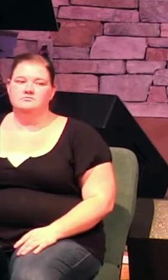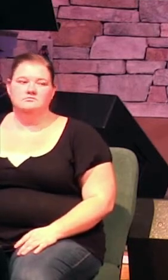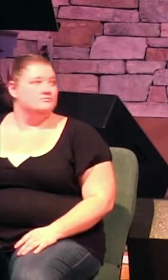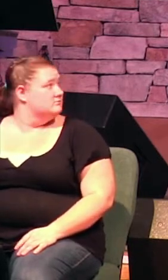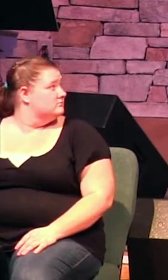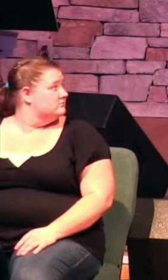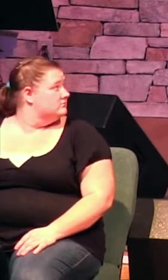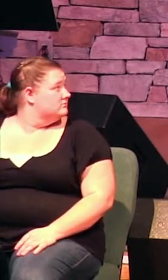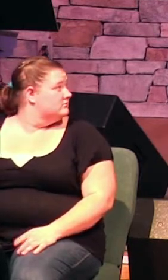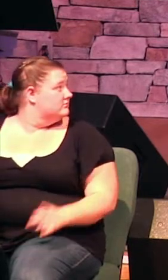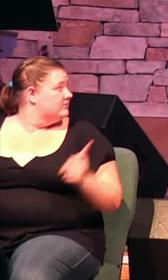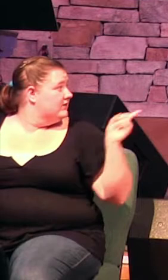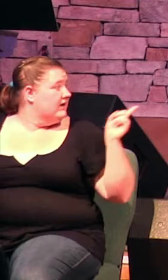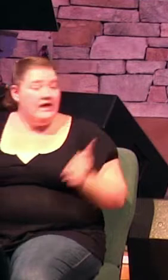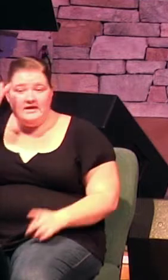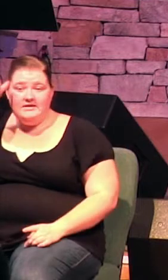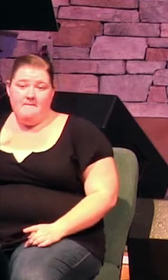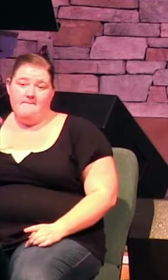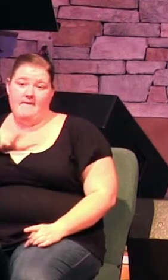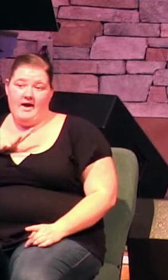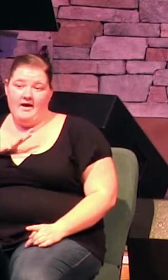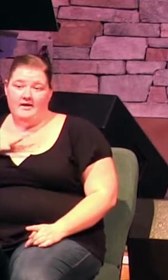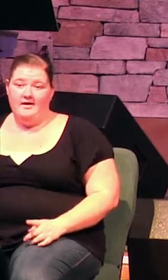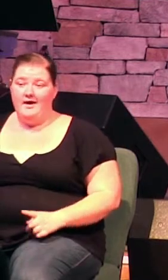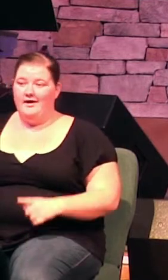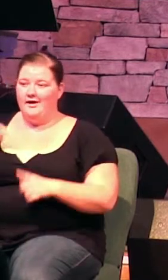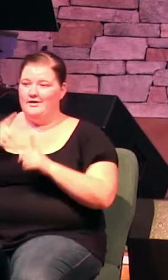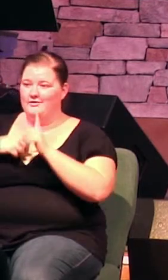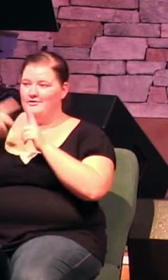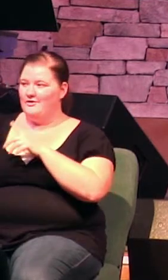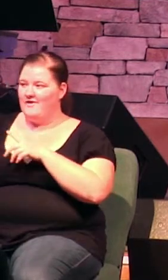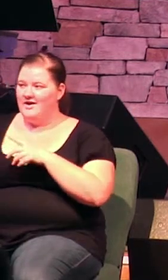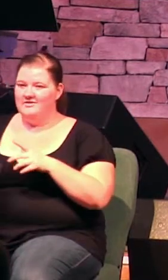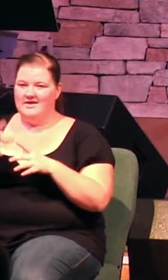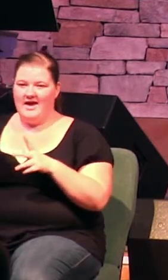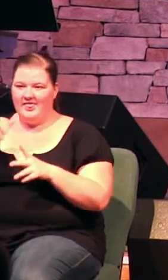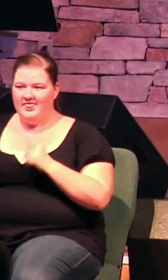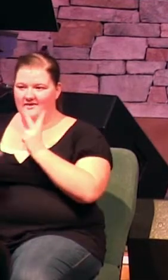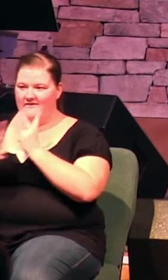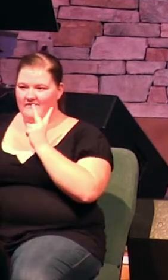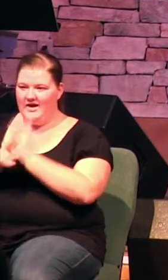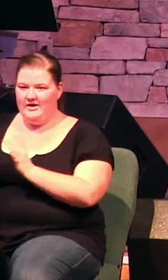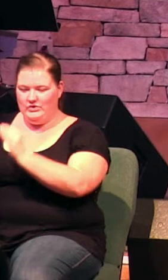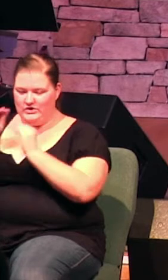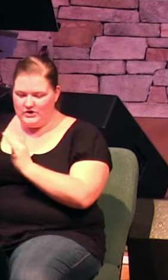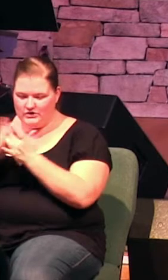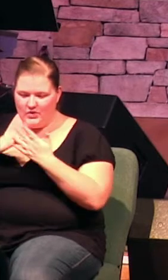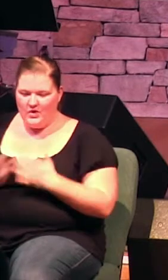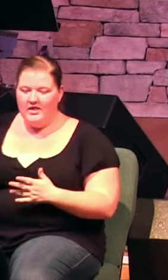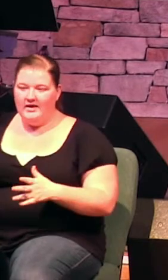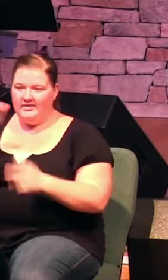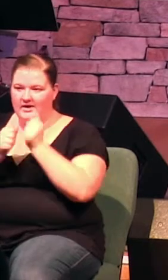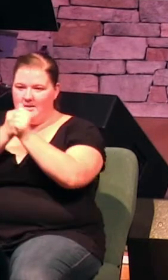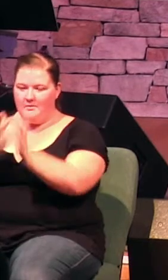pastor dave is the man he drove on sight in the van to teach us the word that the apostles heard